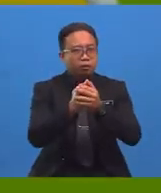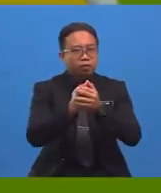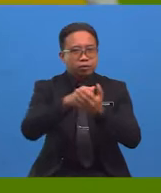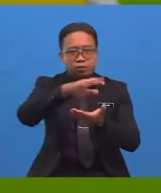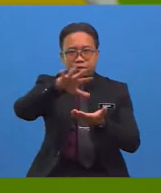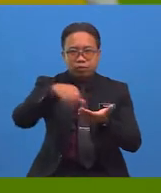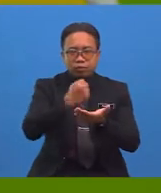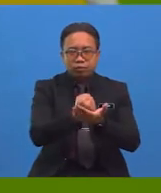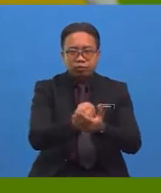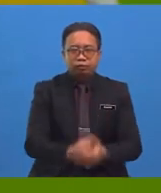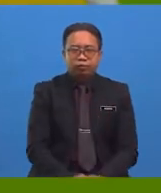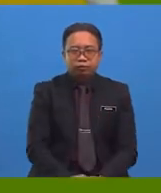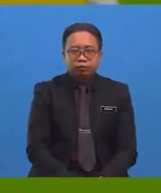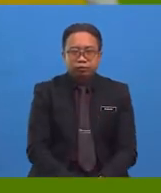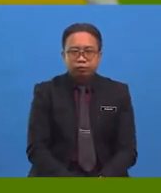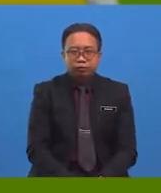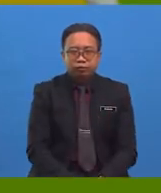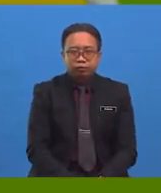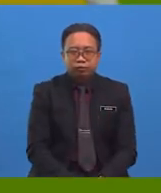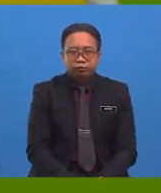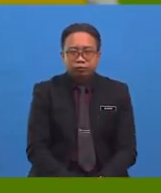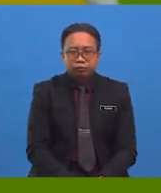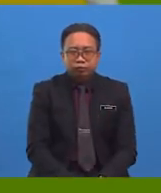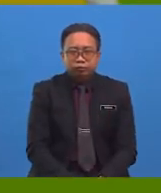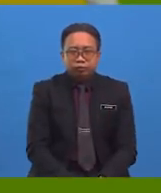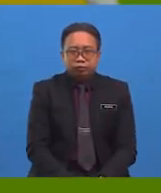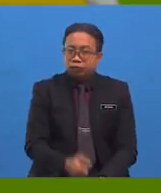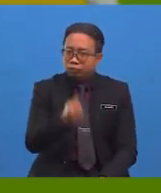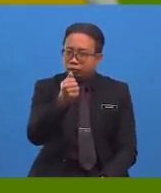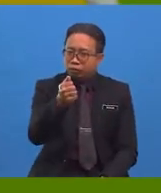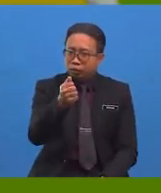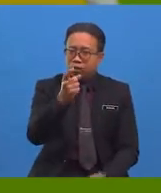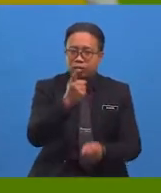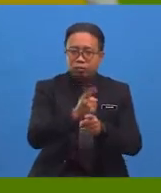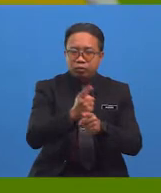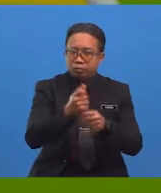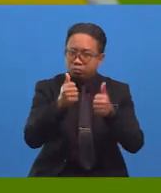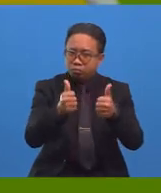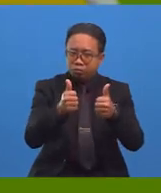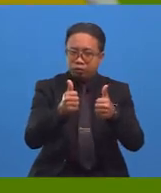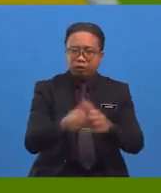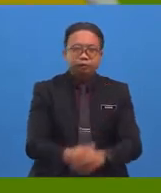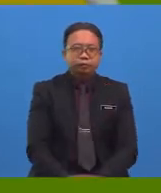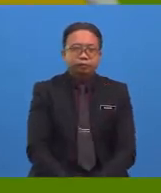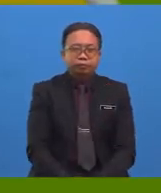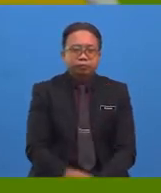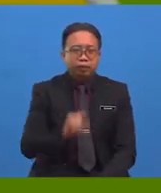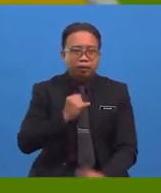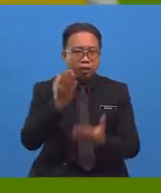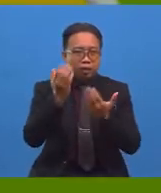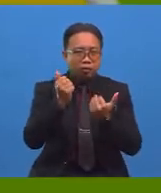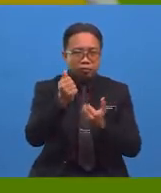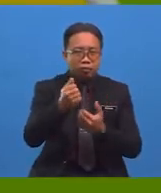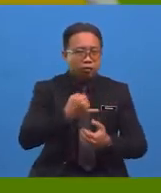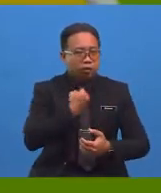Congratulations, everyone. Here's the grater and here's the cheese. You are great, great, great. I